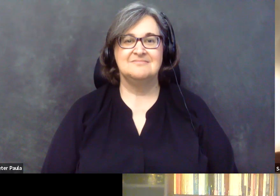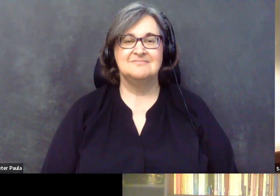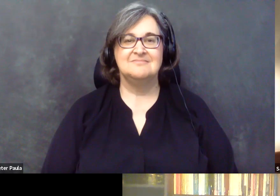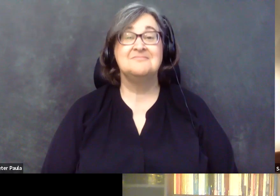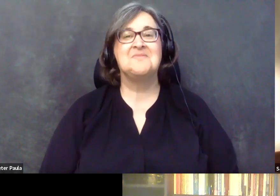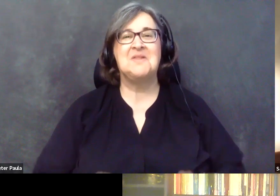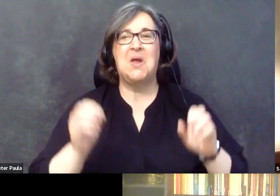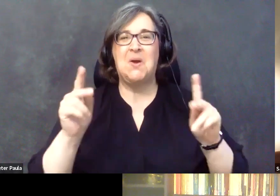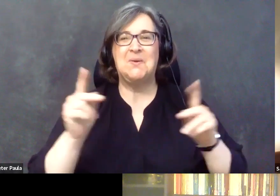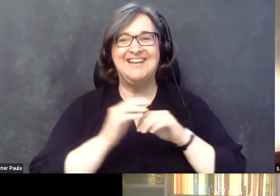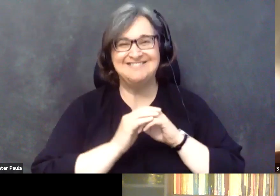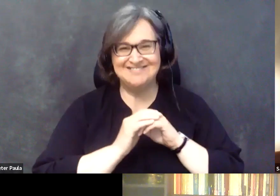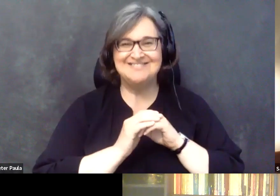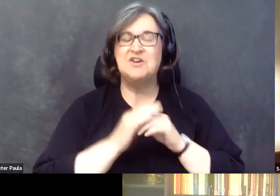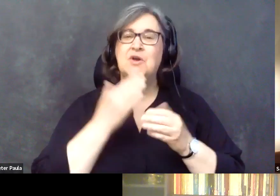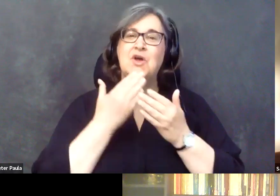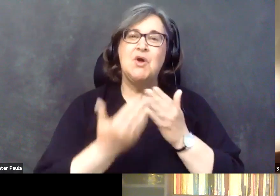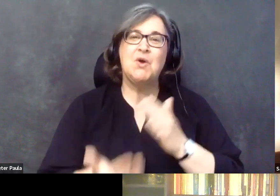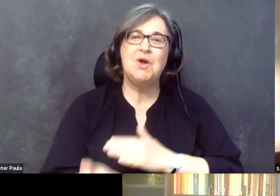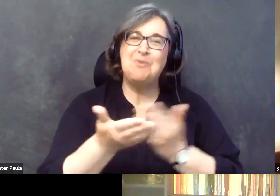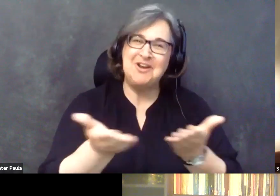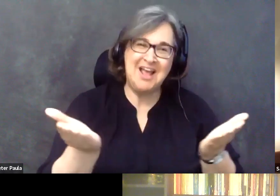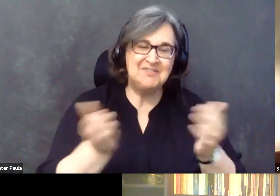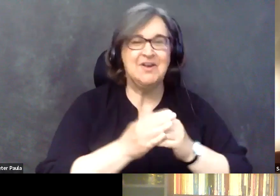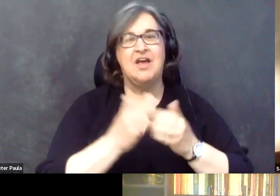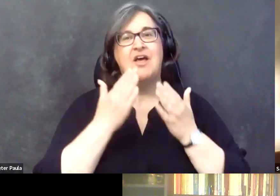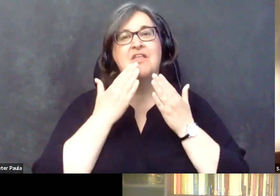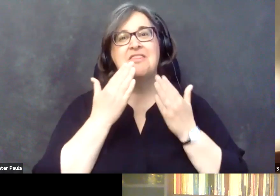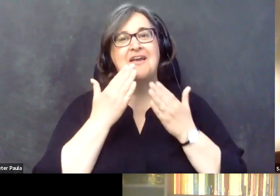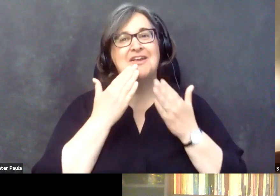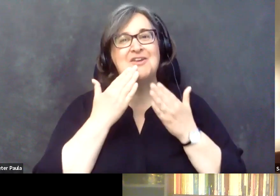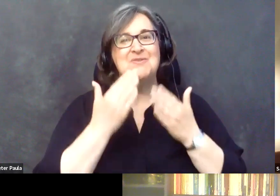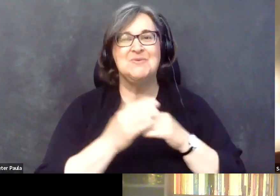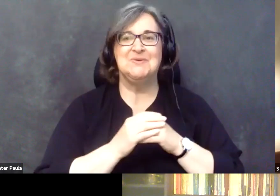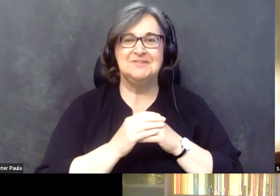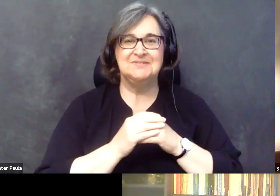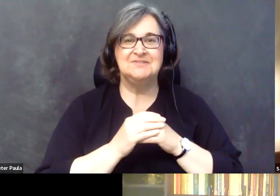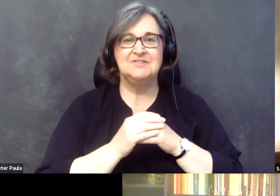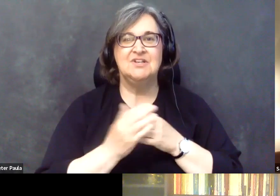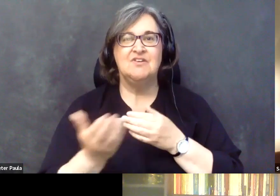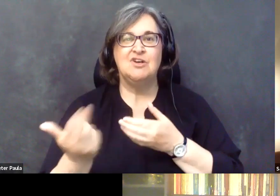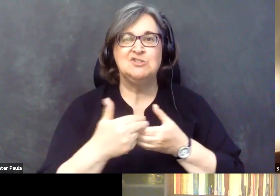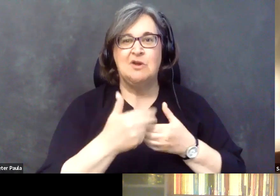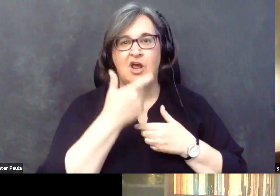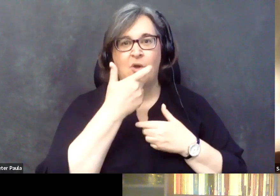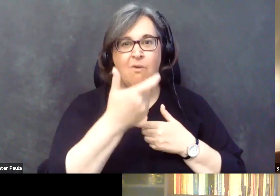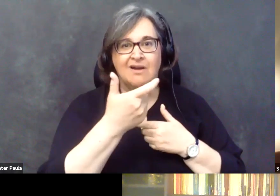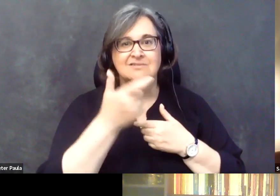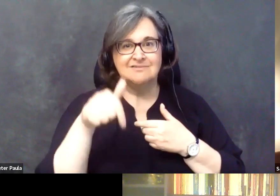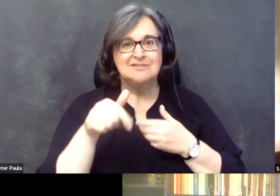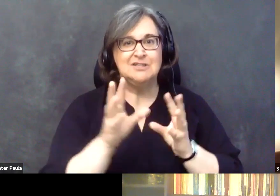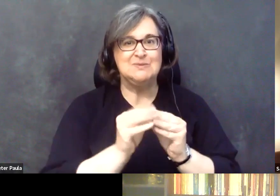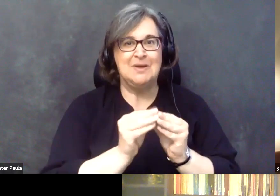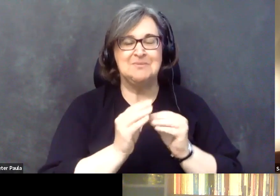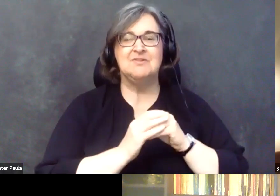Okay, so good morning, everyone, and thank you for tuning in to this. And thank you to